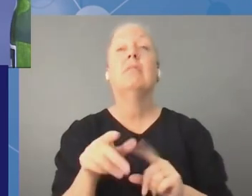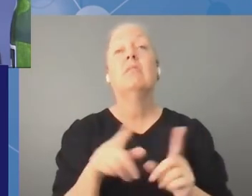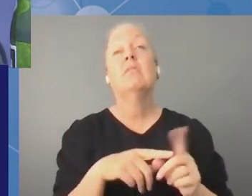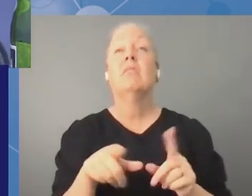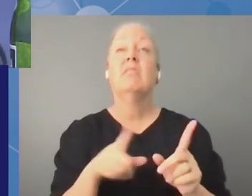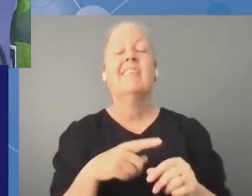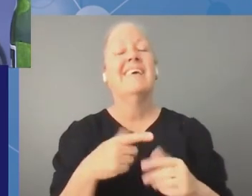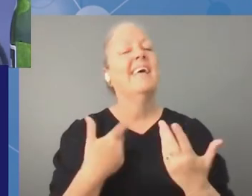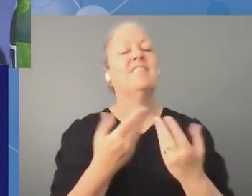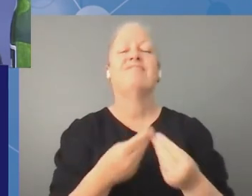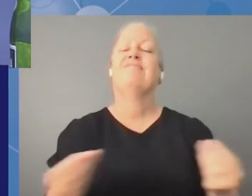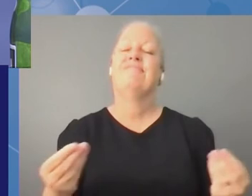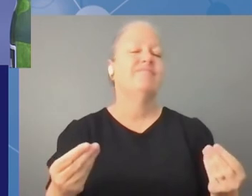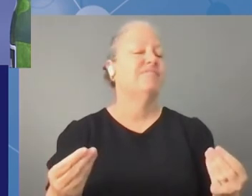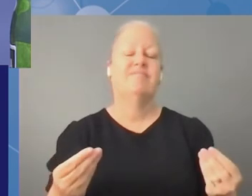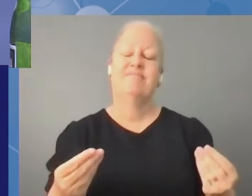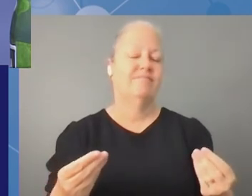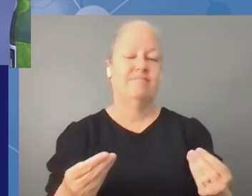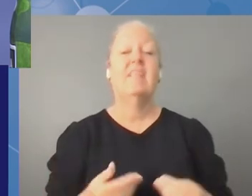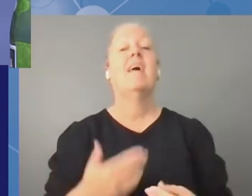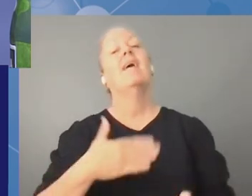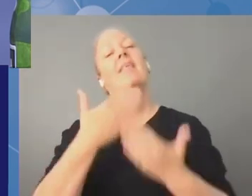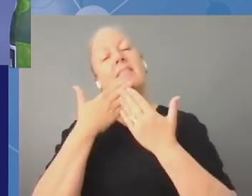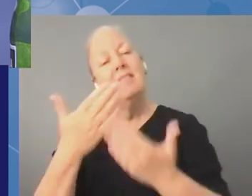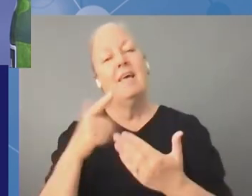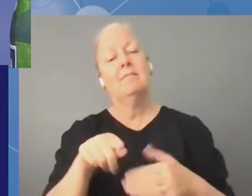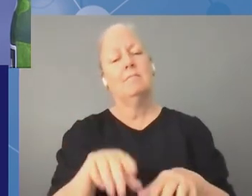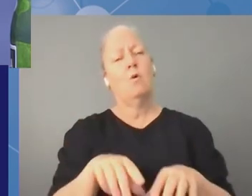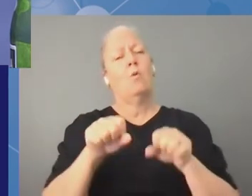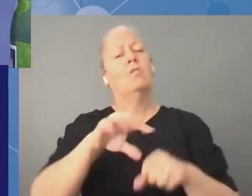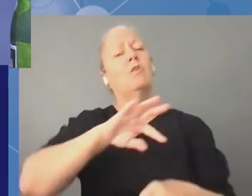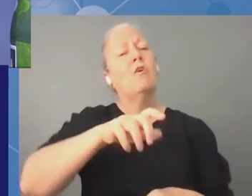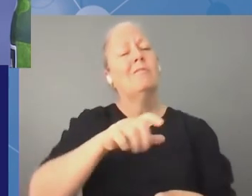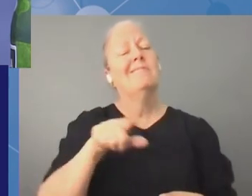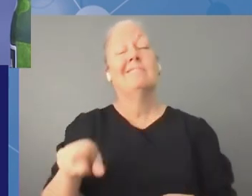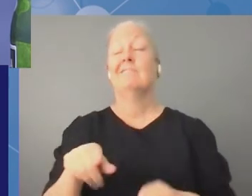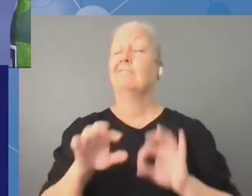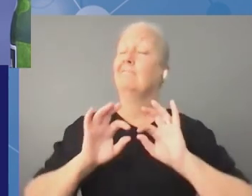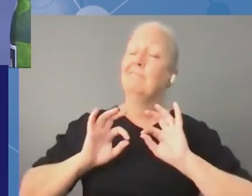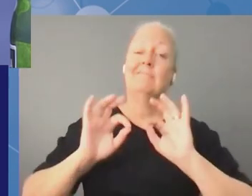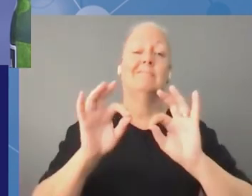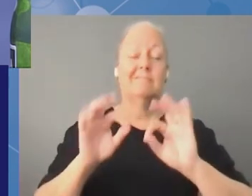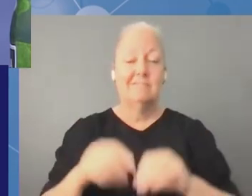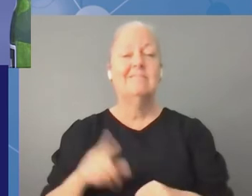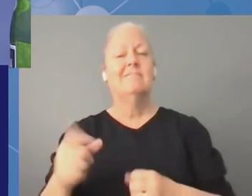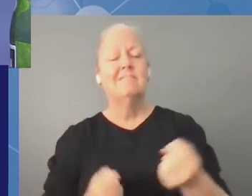i really want to thank the host country they've been remarkable they supported the virtual igf in 2020 as well